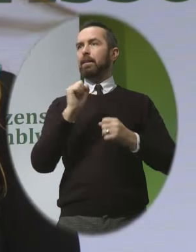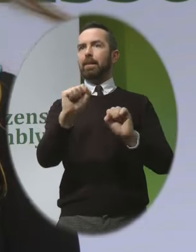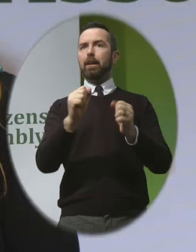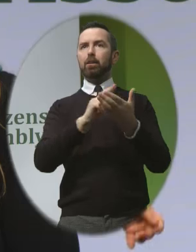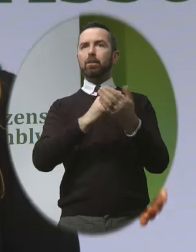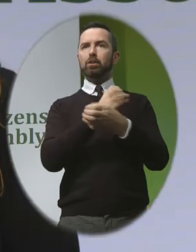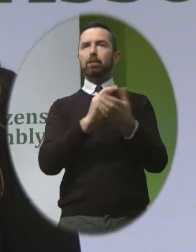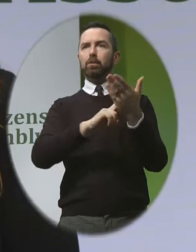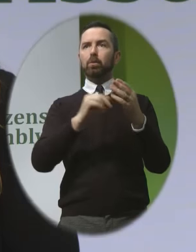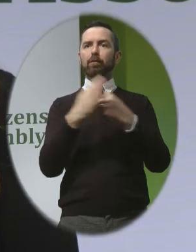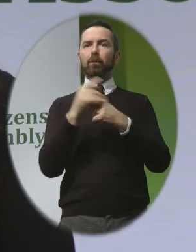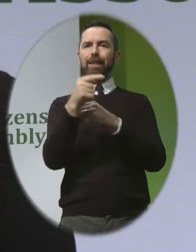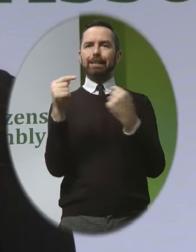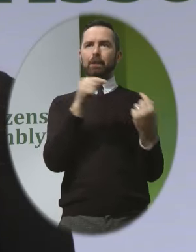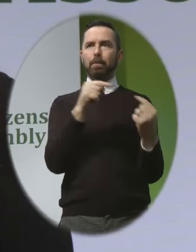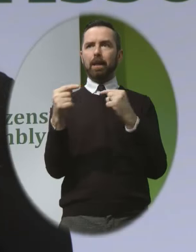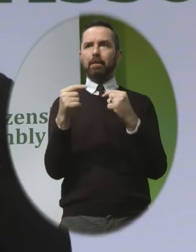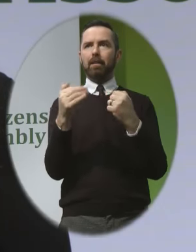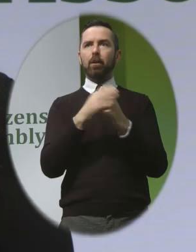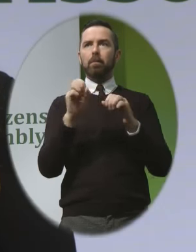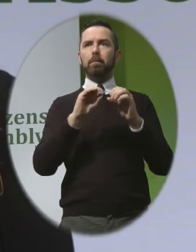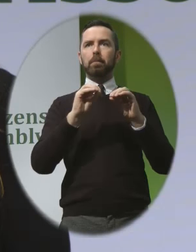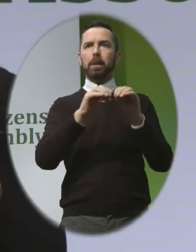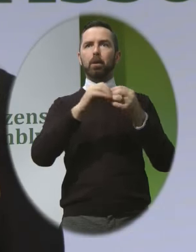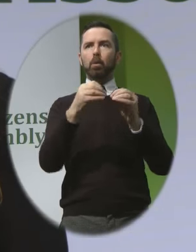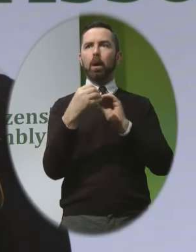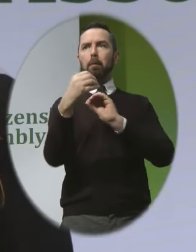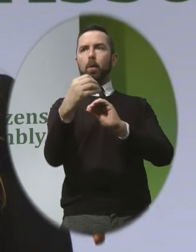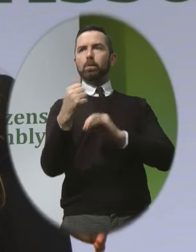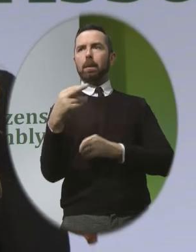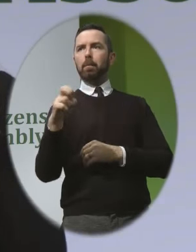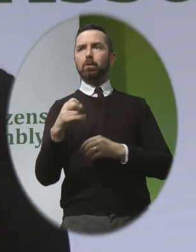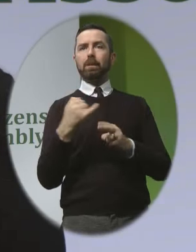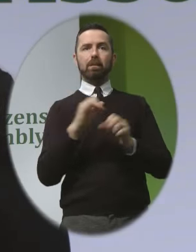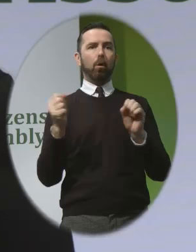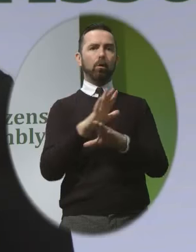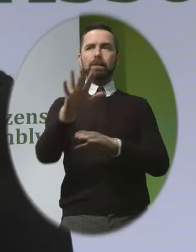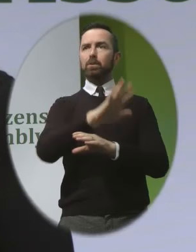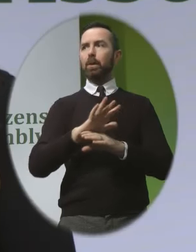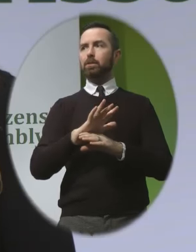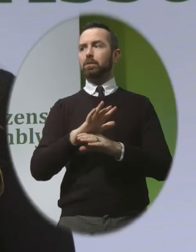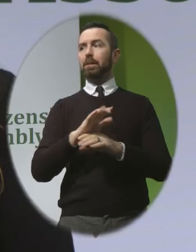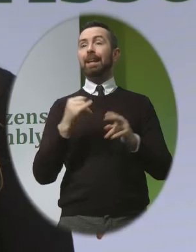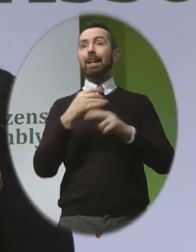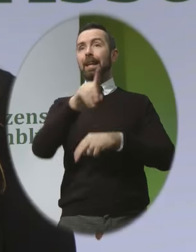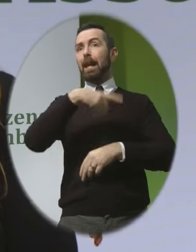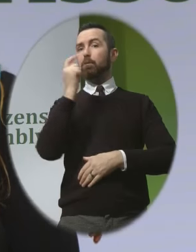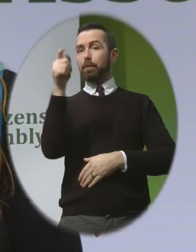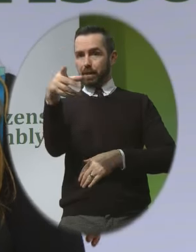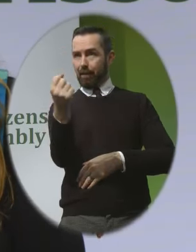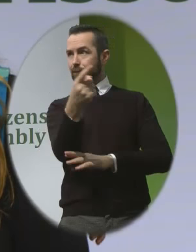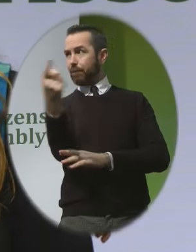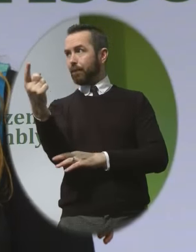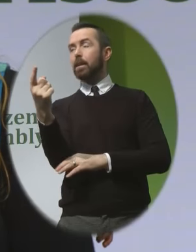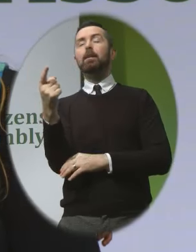used in this debate by those who oppose abortion access in all circumstances we attach in our submission which i think you have in front of you